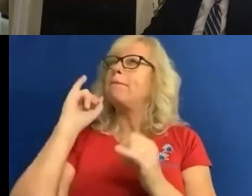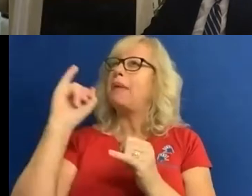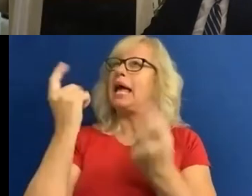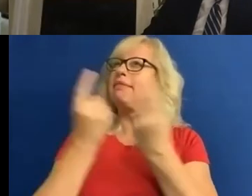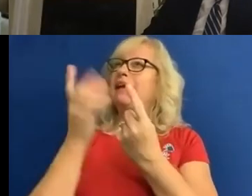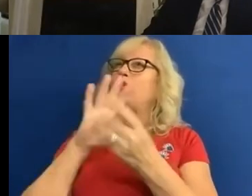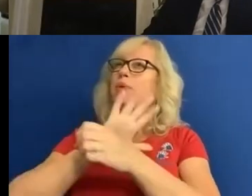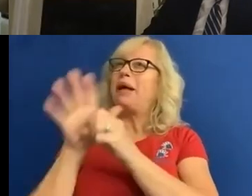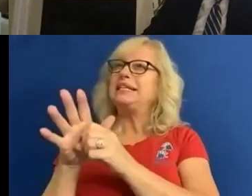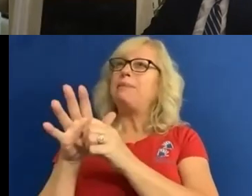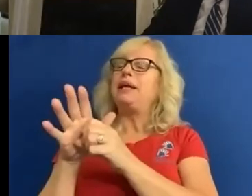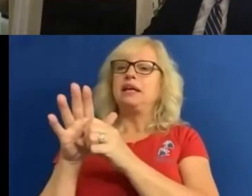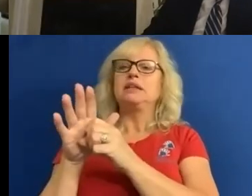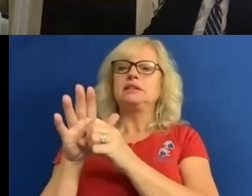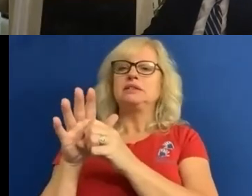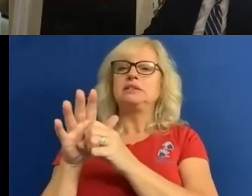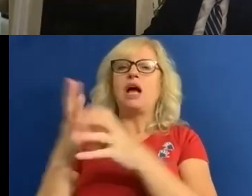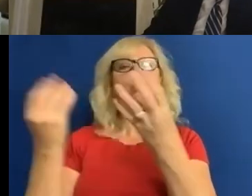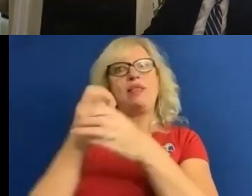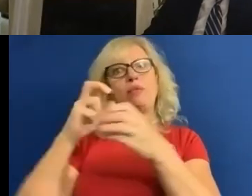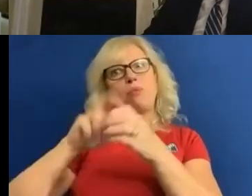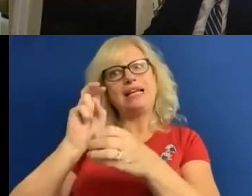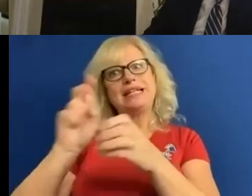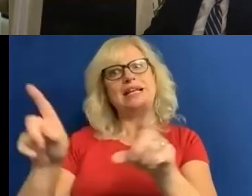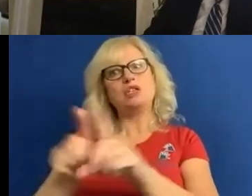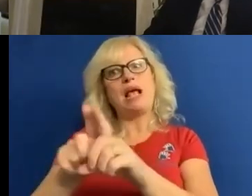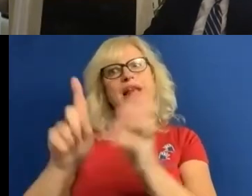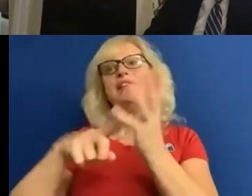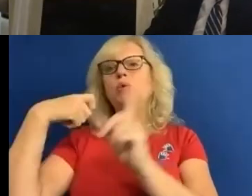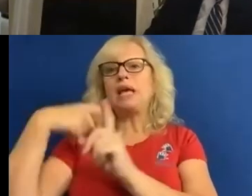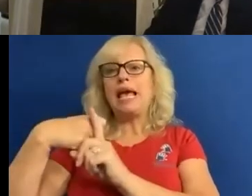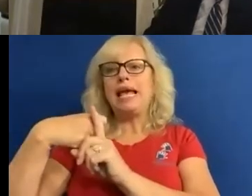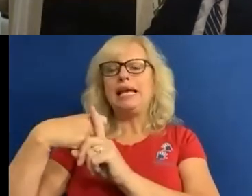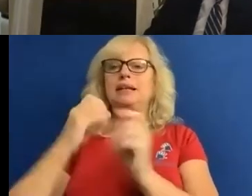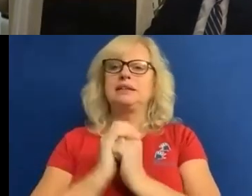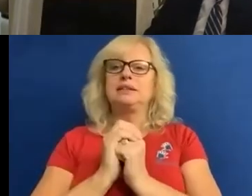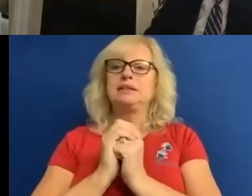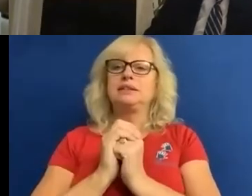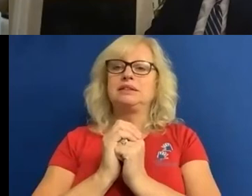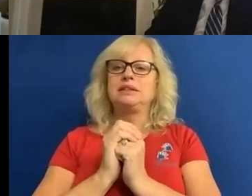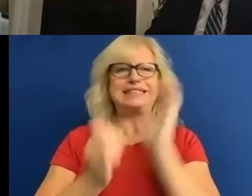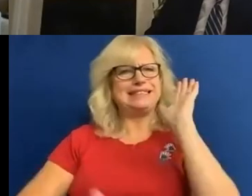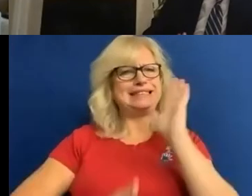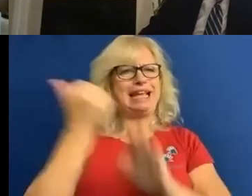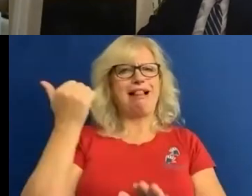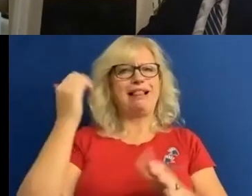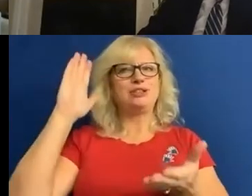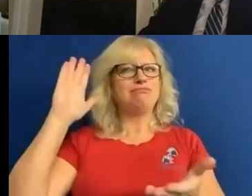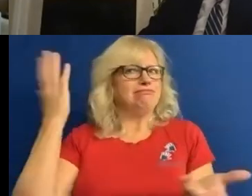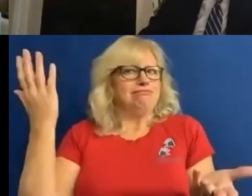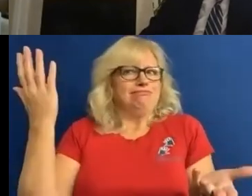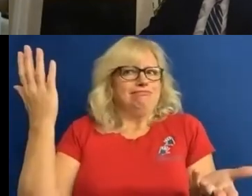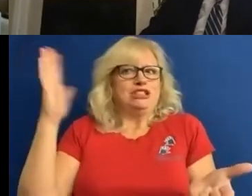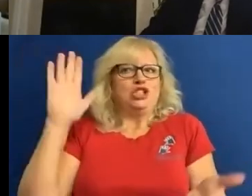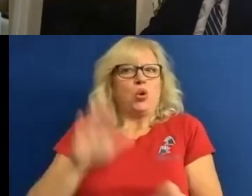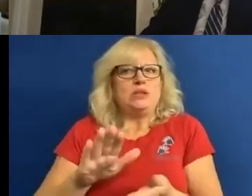and maybe also with Brexit in the UK is huge, huge skill shortages. But actually, that does